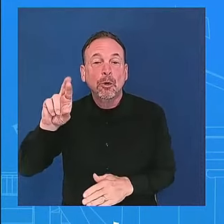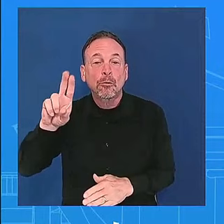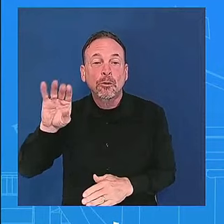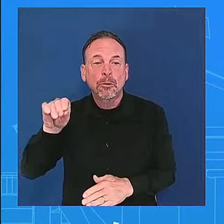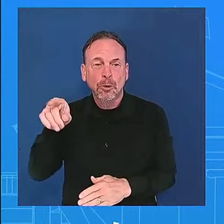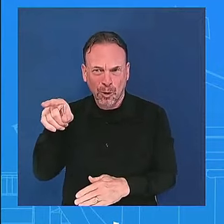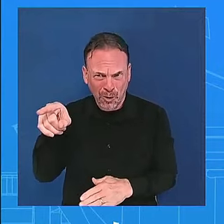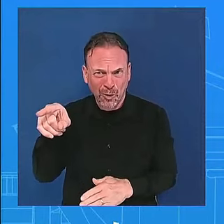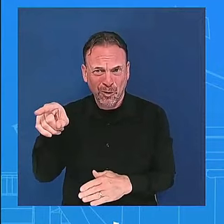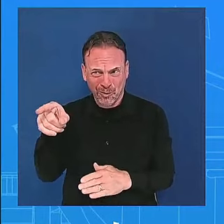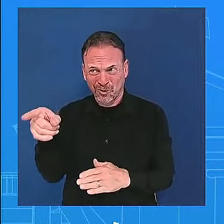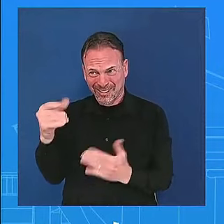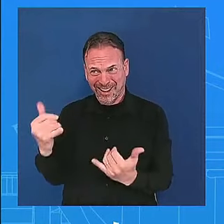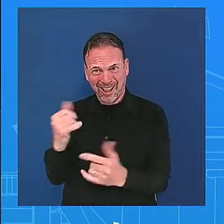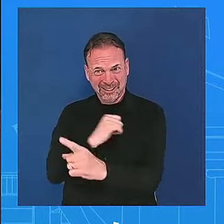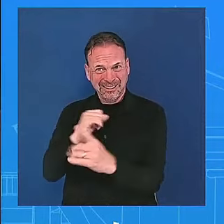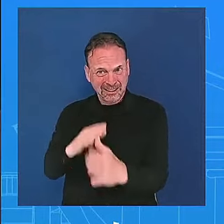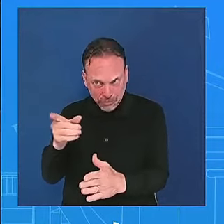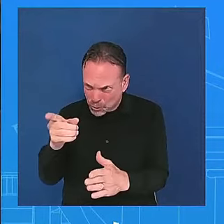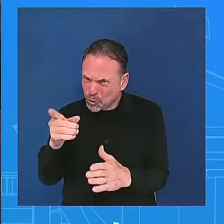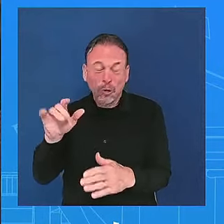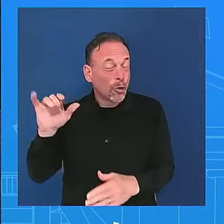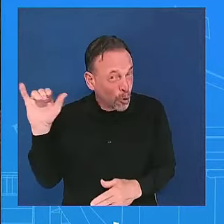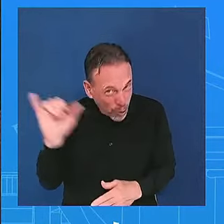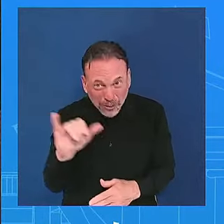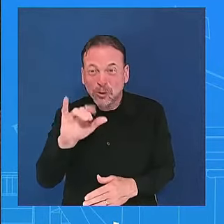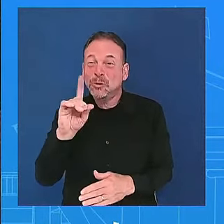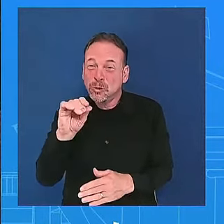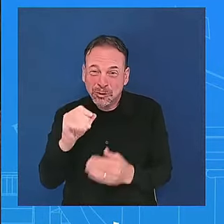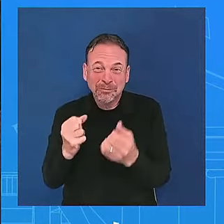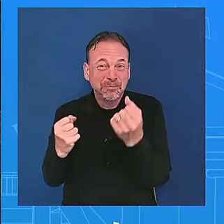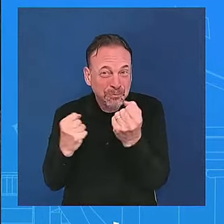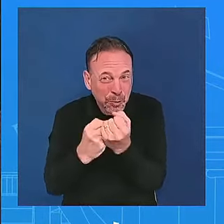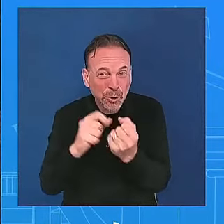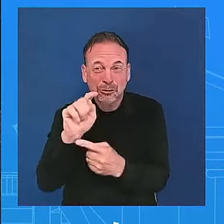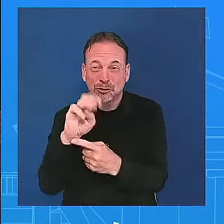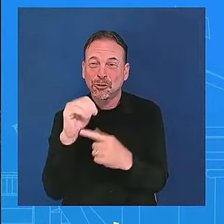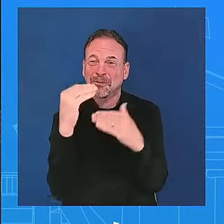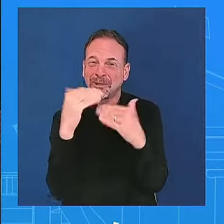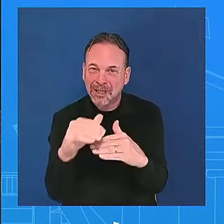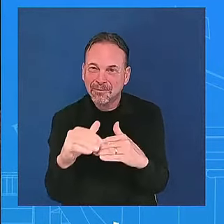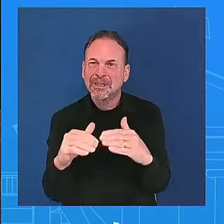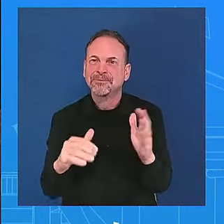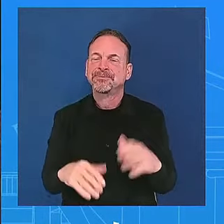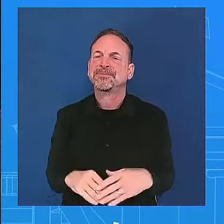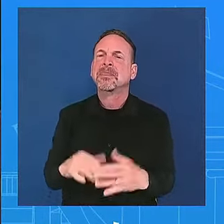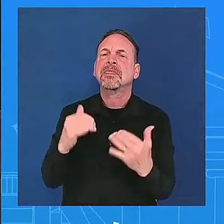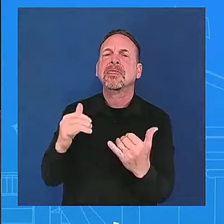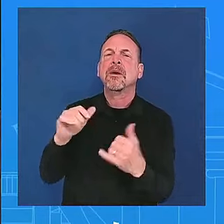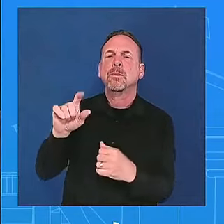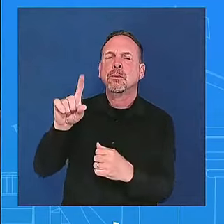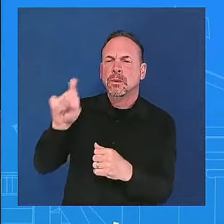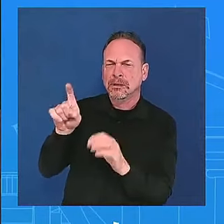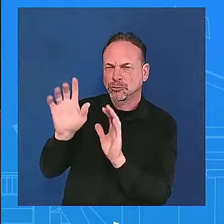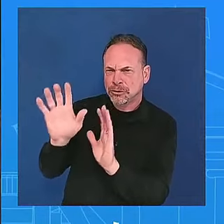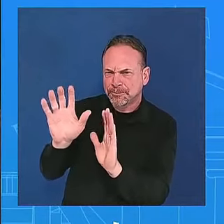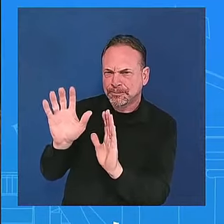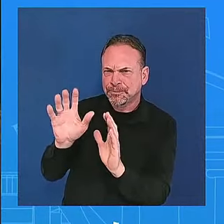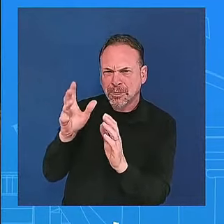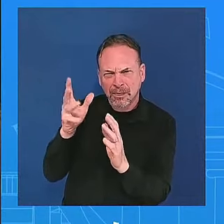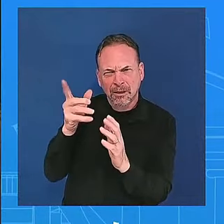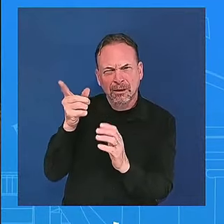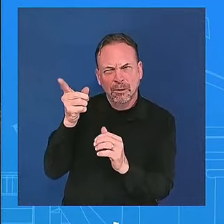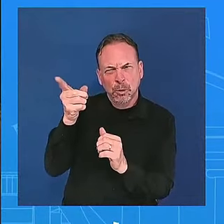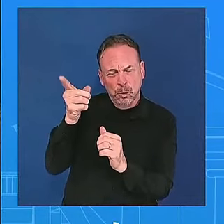support for this i'm trying to understand how we got to this in the last week because you brought the president's commission his